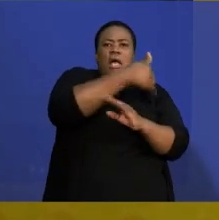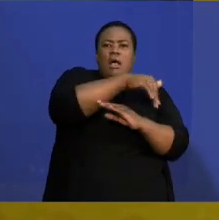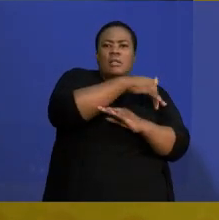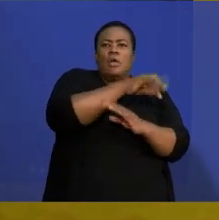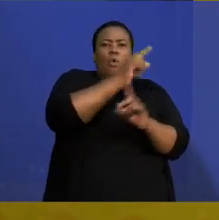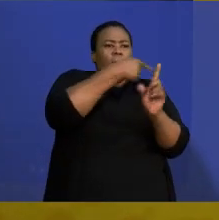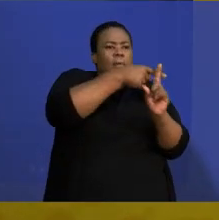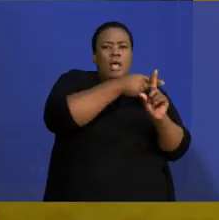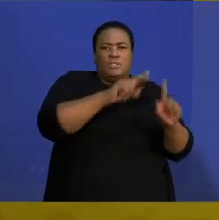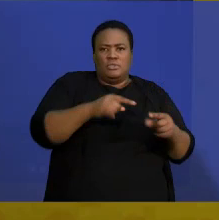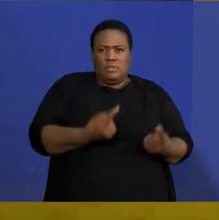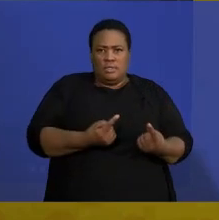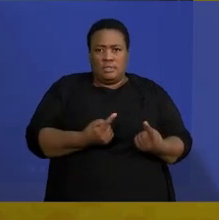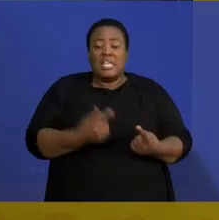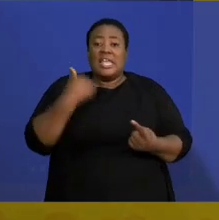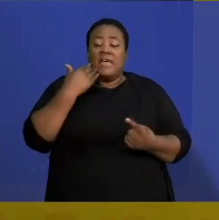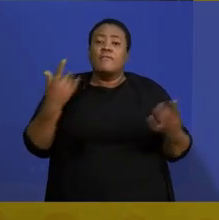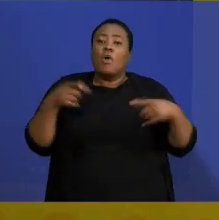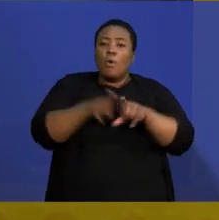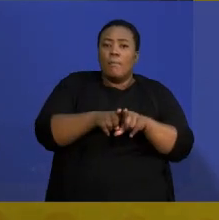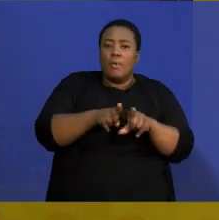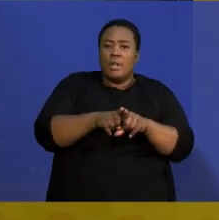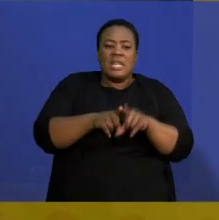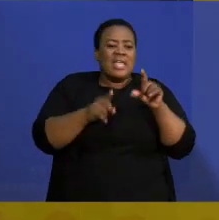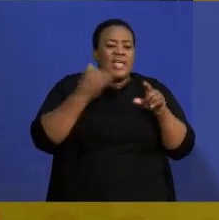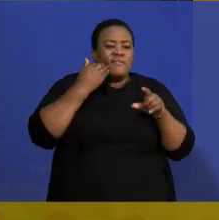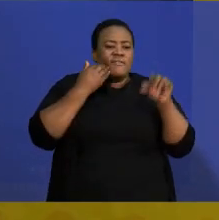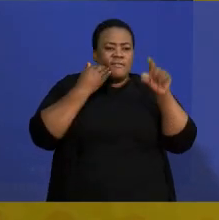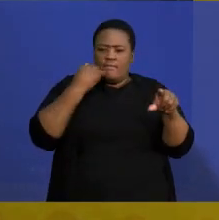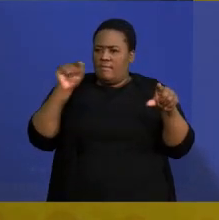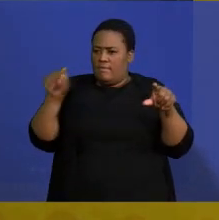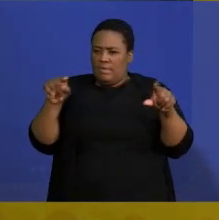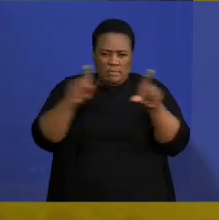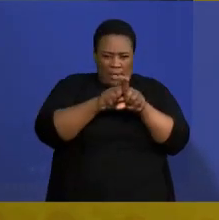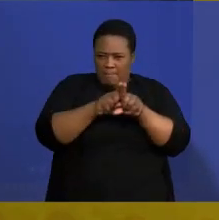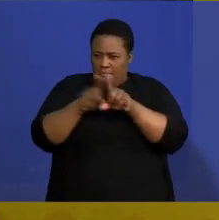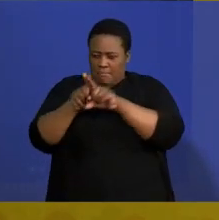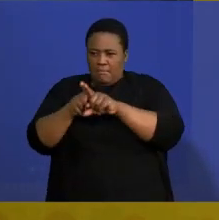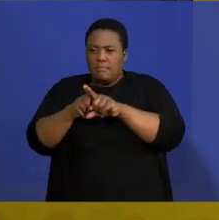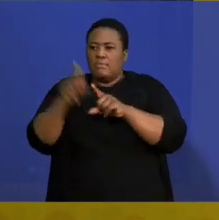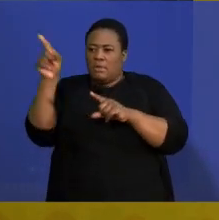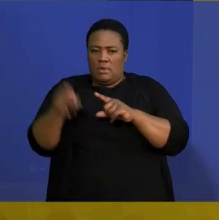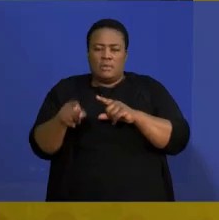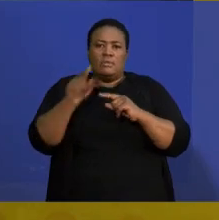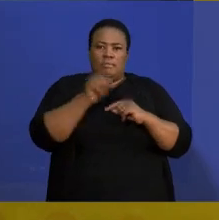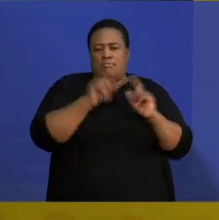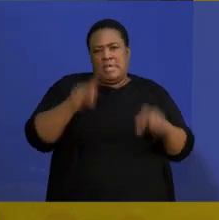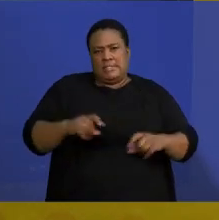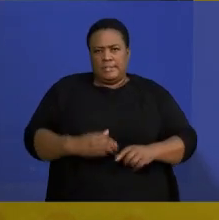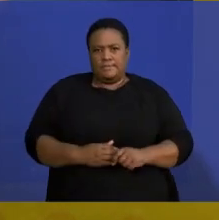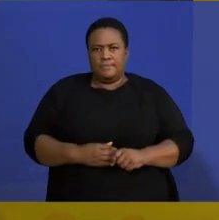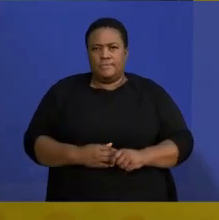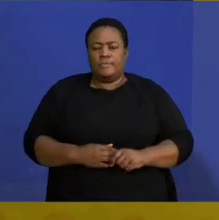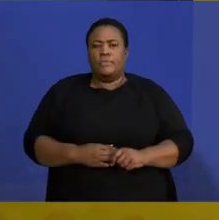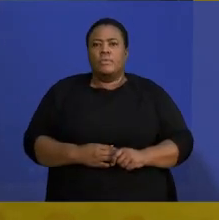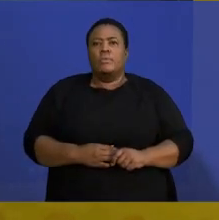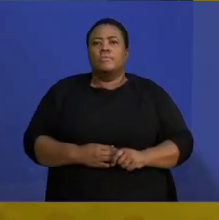out a common factor. If there is something common between two or more terms, you take out that thing that is common and then work it out